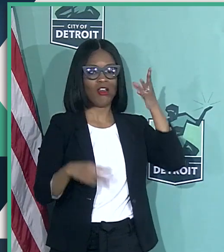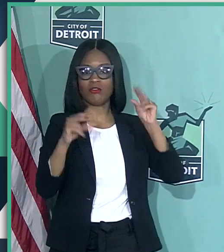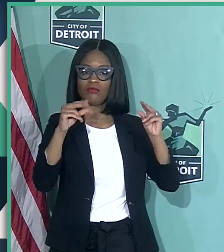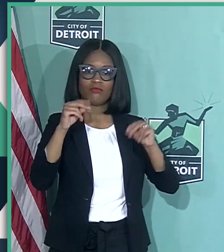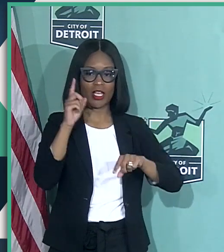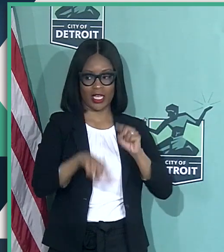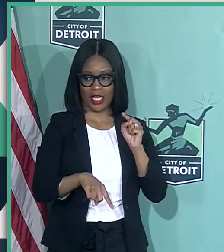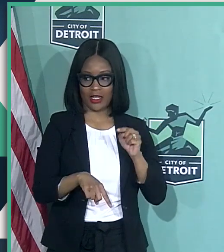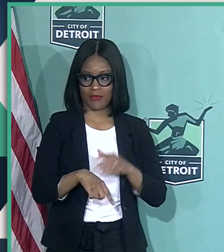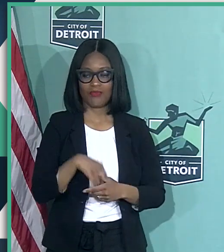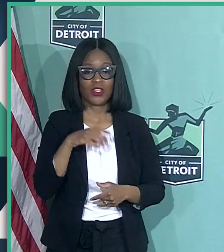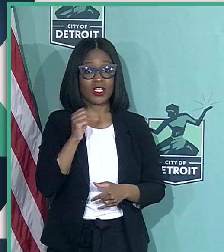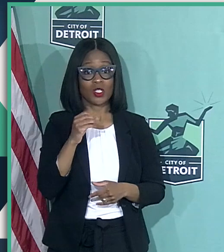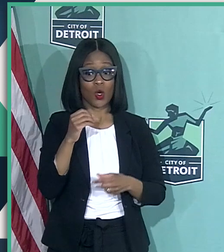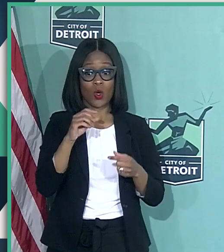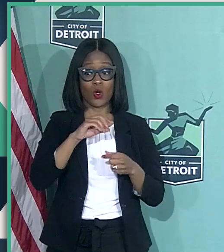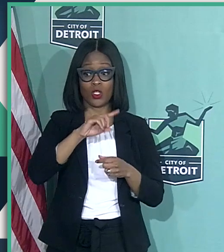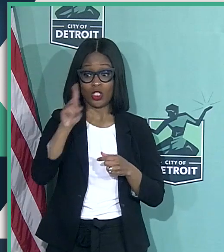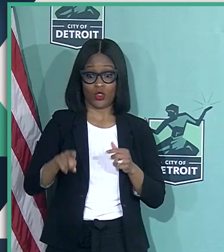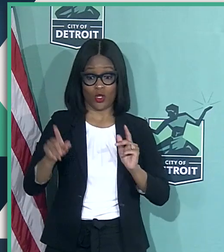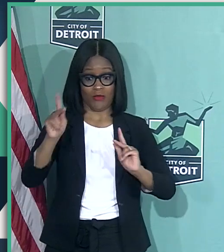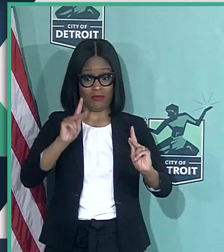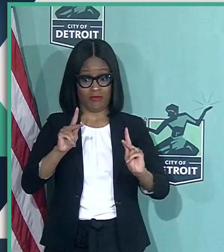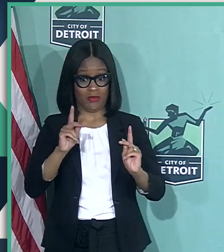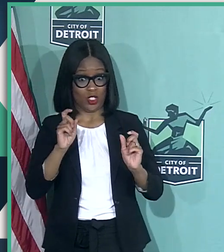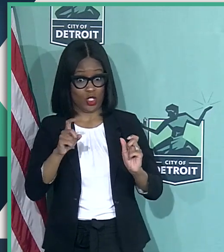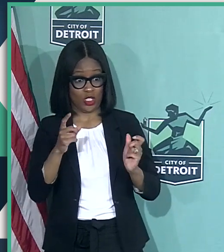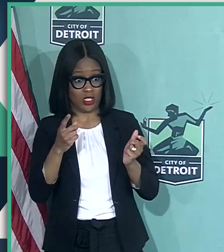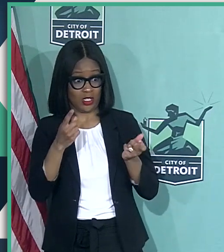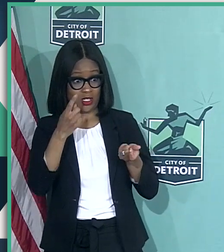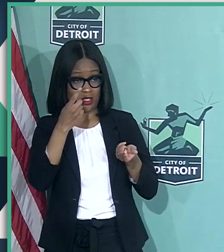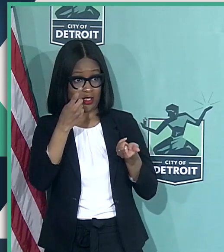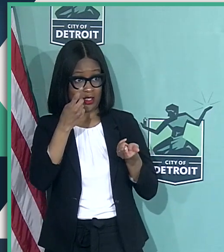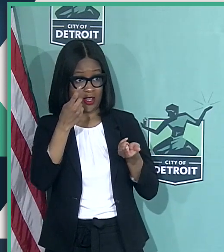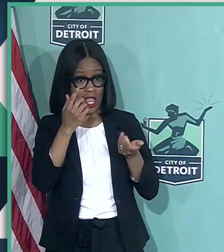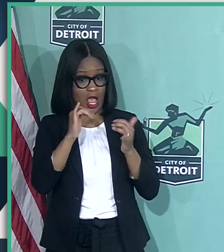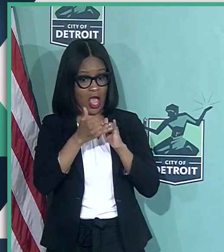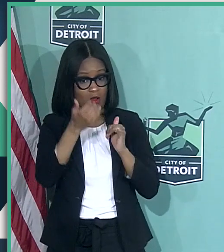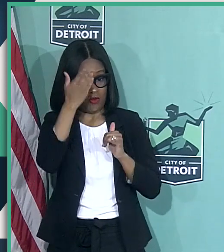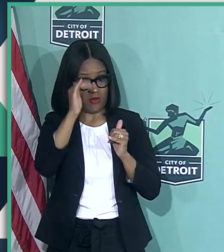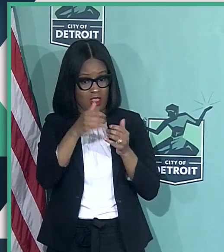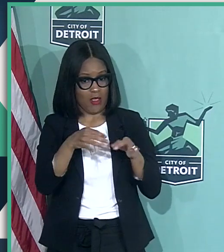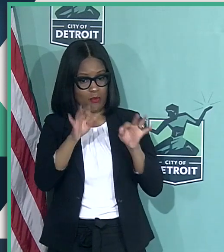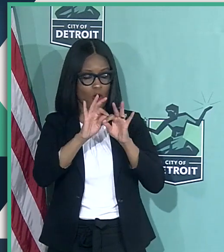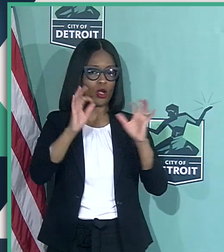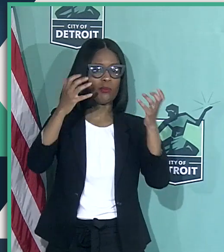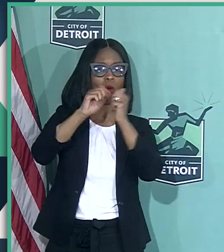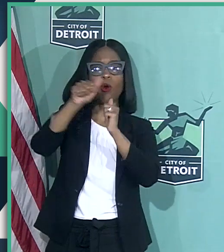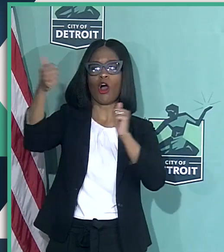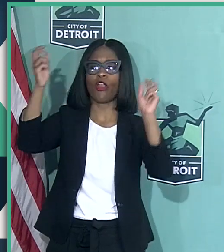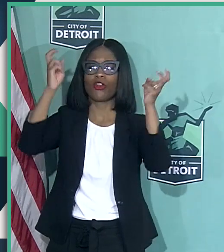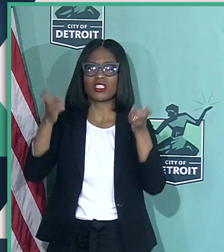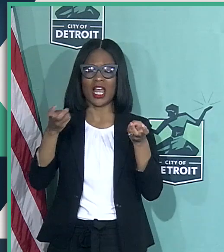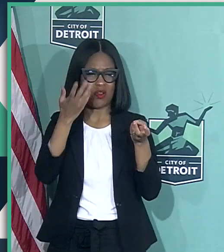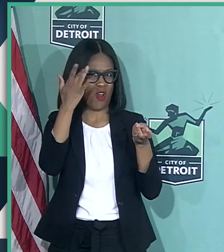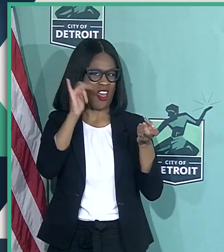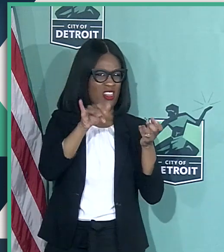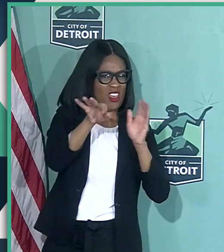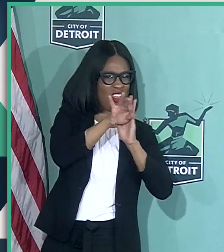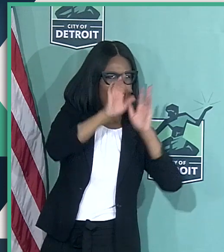So what should Detroiters take from the significance of the deputy mayor title as opposed to some other title? I would say